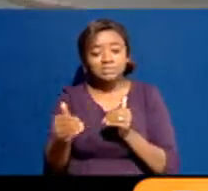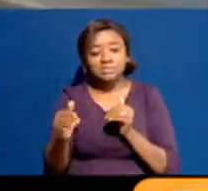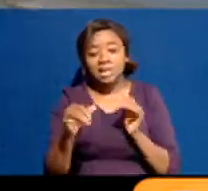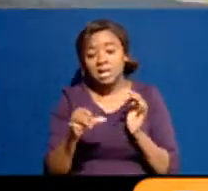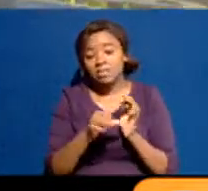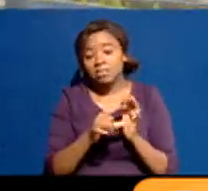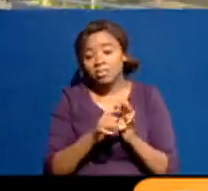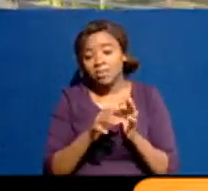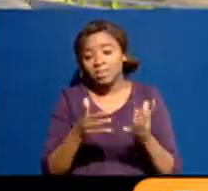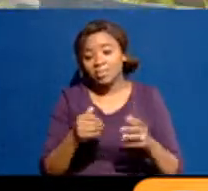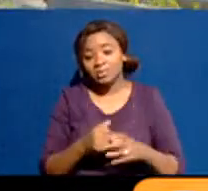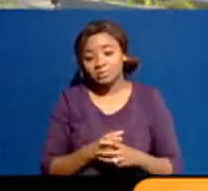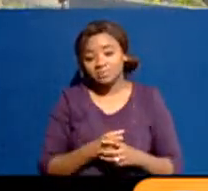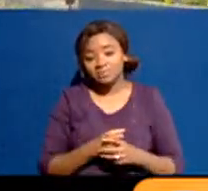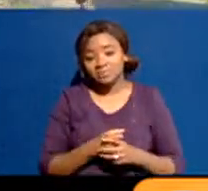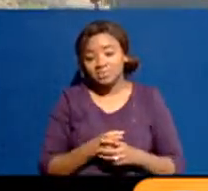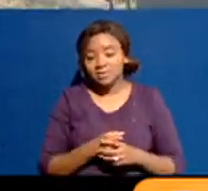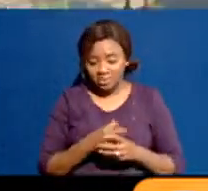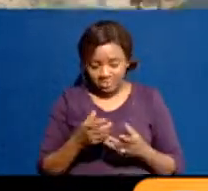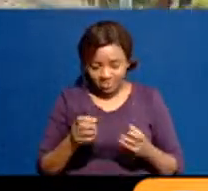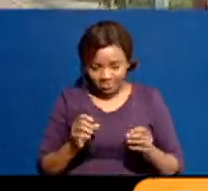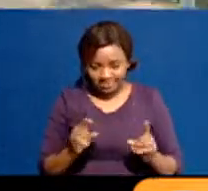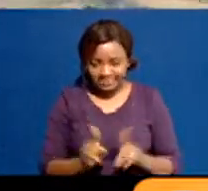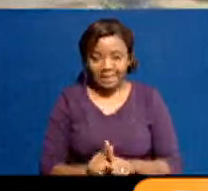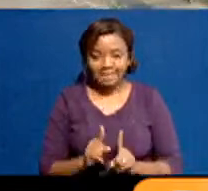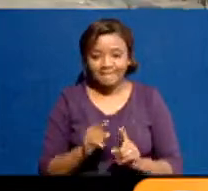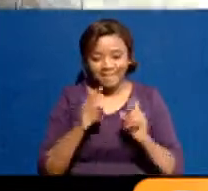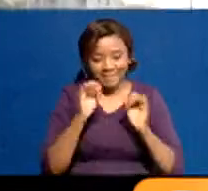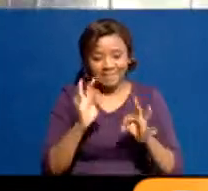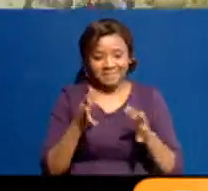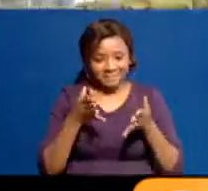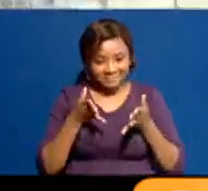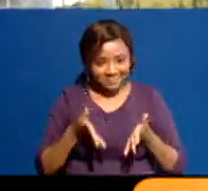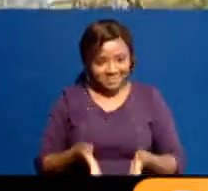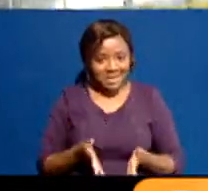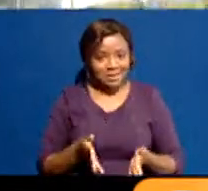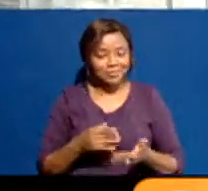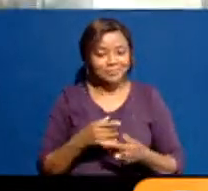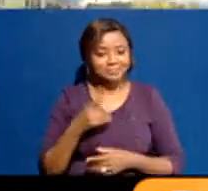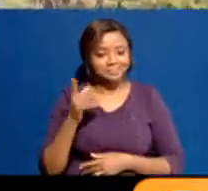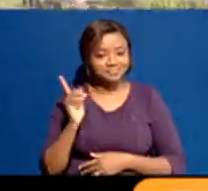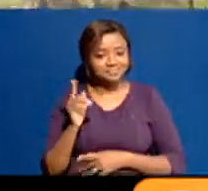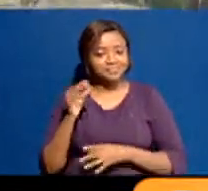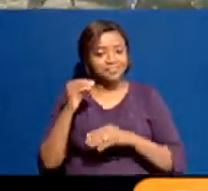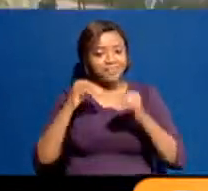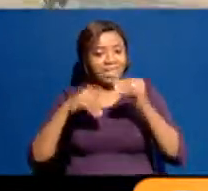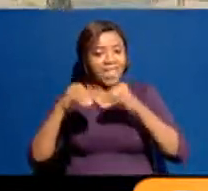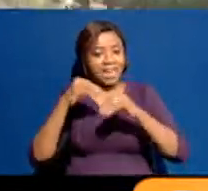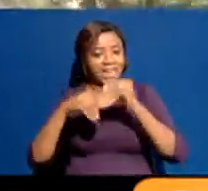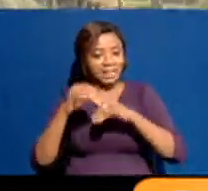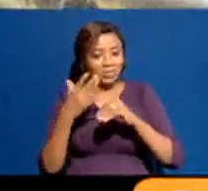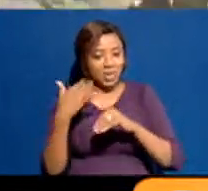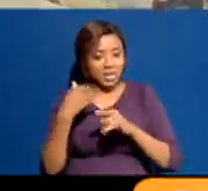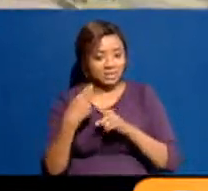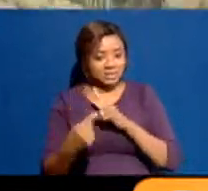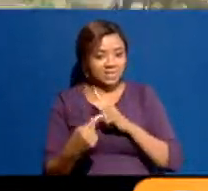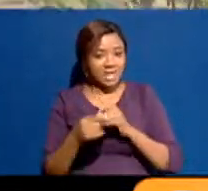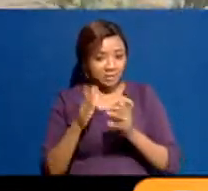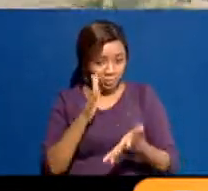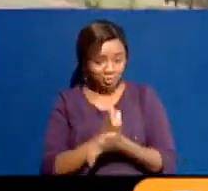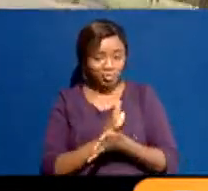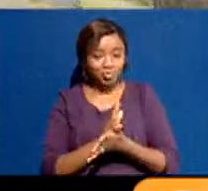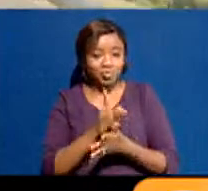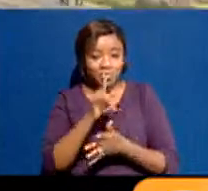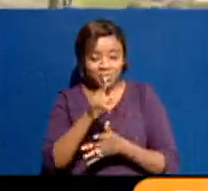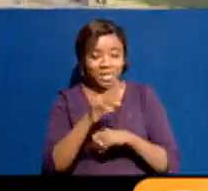results were manipulated, because there's a big black hole between the transmission process and the results coming out. There are many questions that weren't